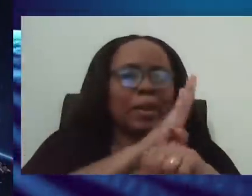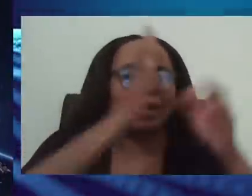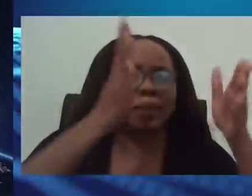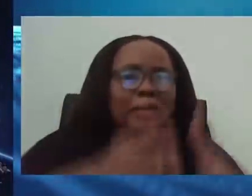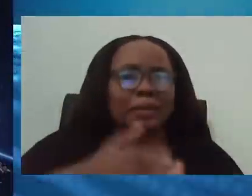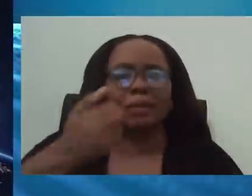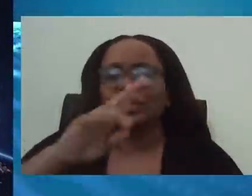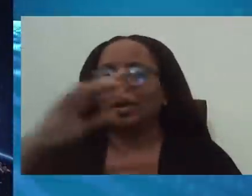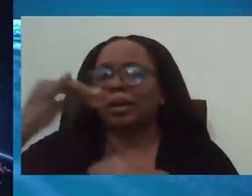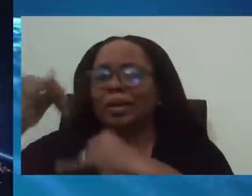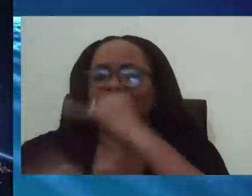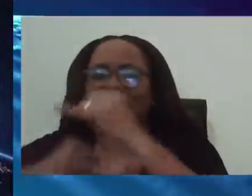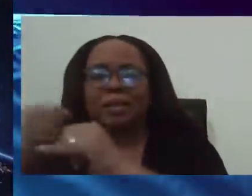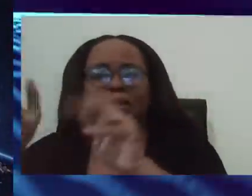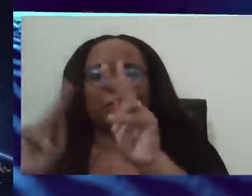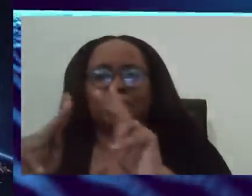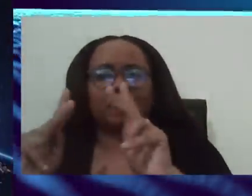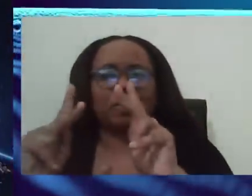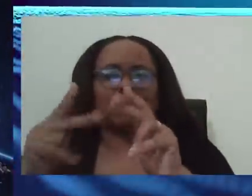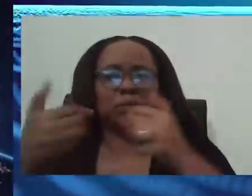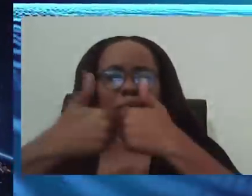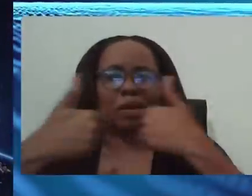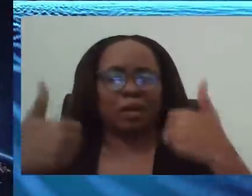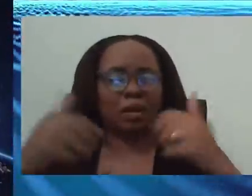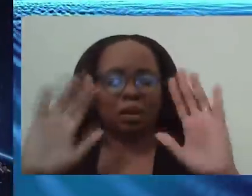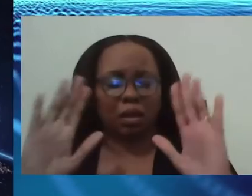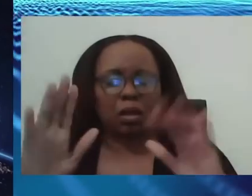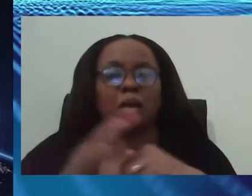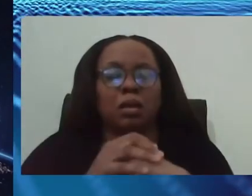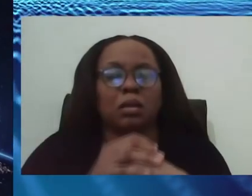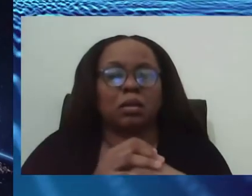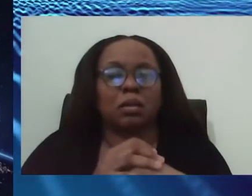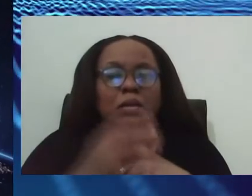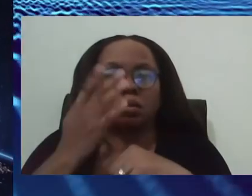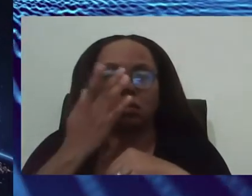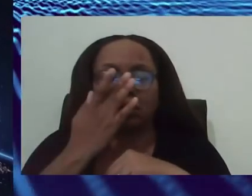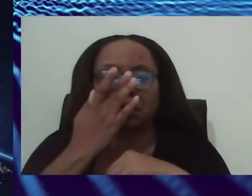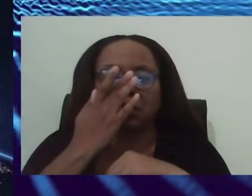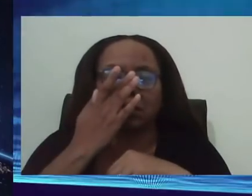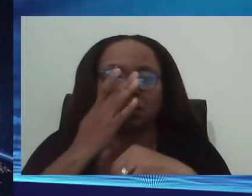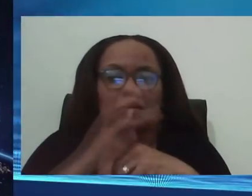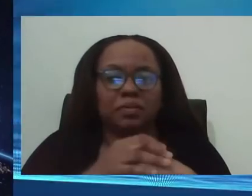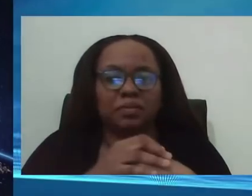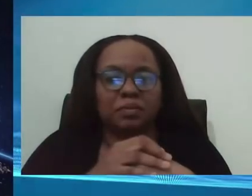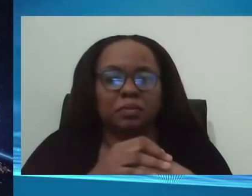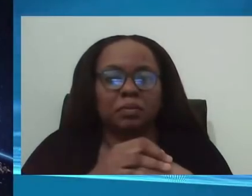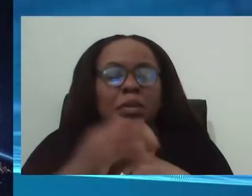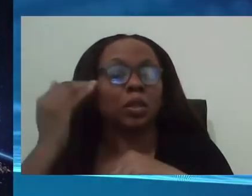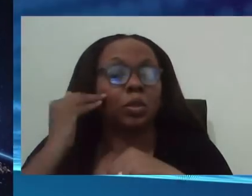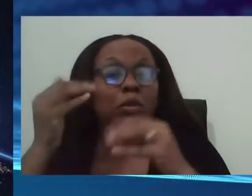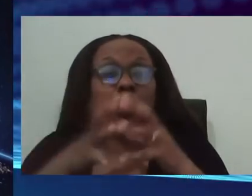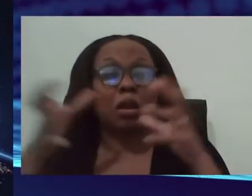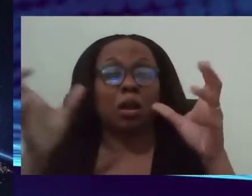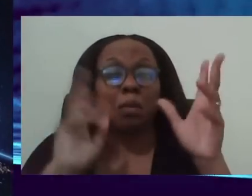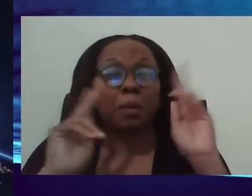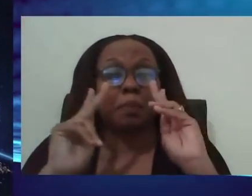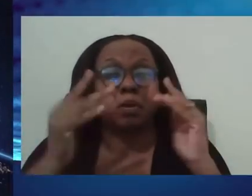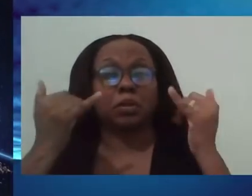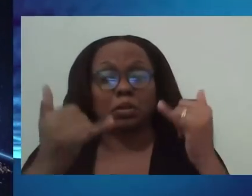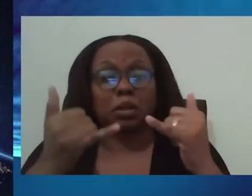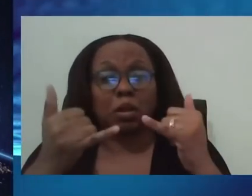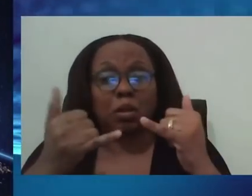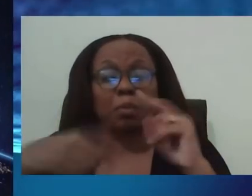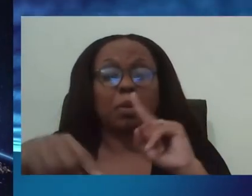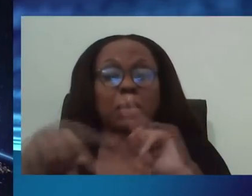And at this point in time, what we have done, because we've recognized that there is a huge surge of persons. If that person does not have